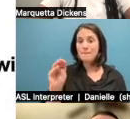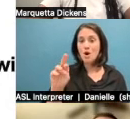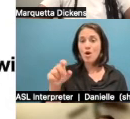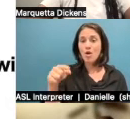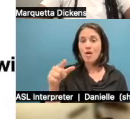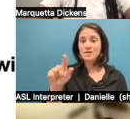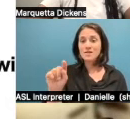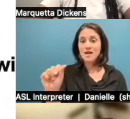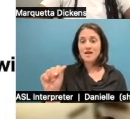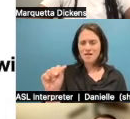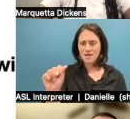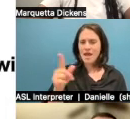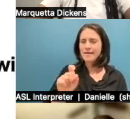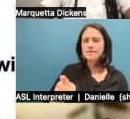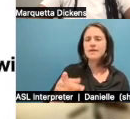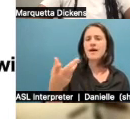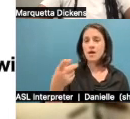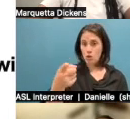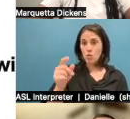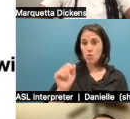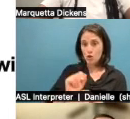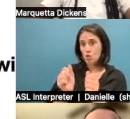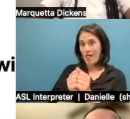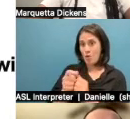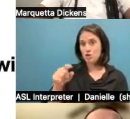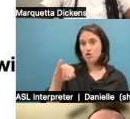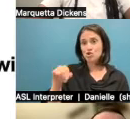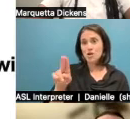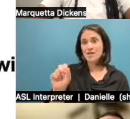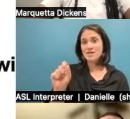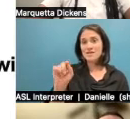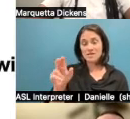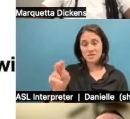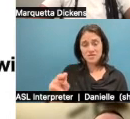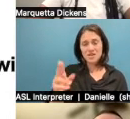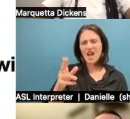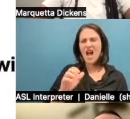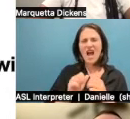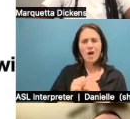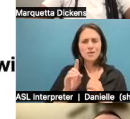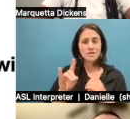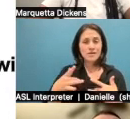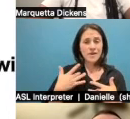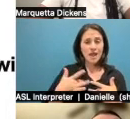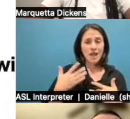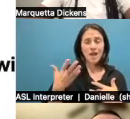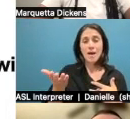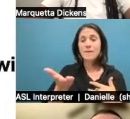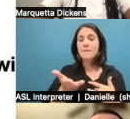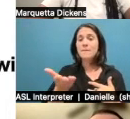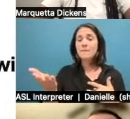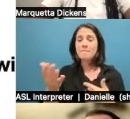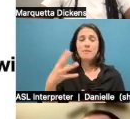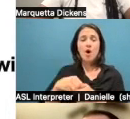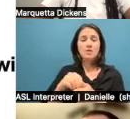did it, in working with Justin, how did it feel to, if you felt this of being part of a